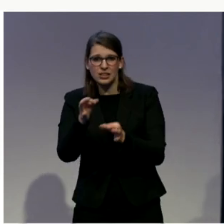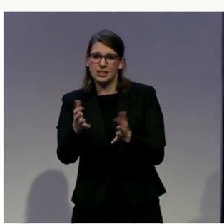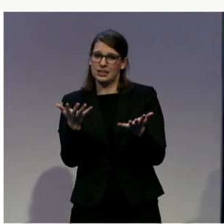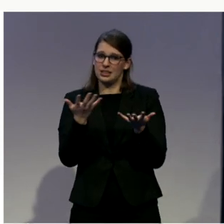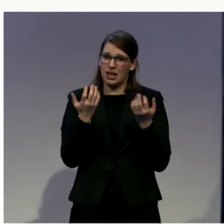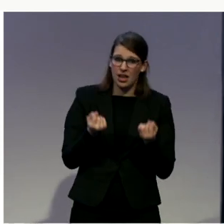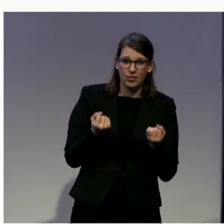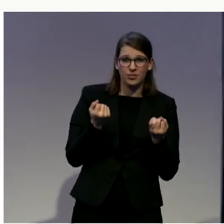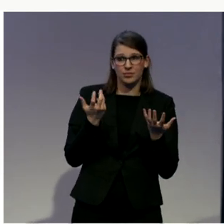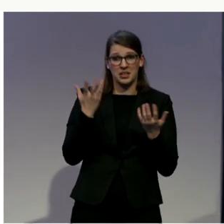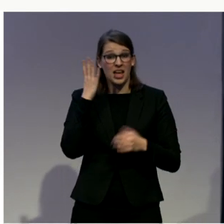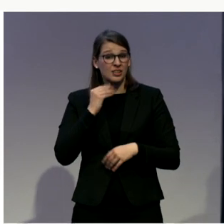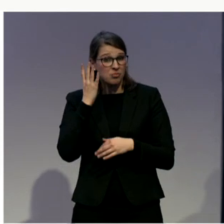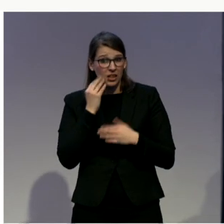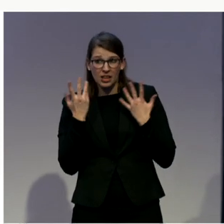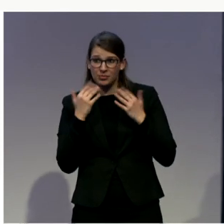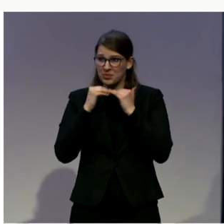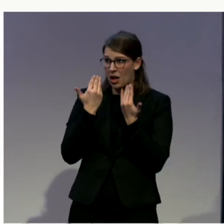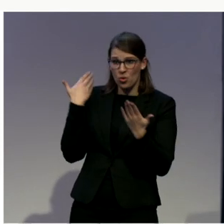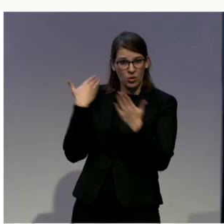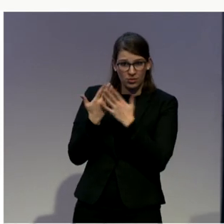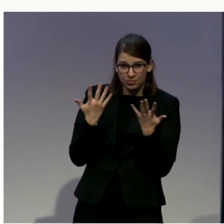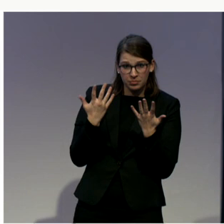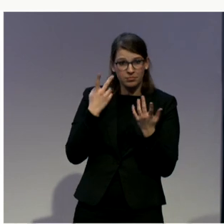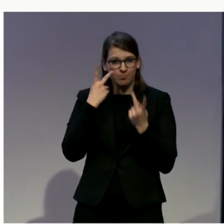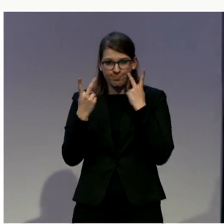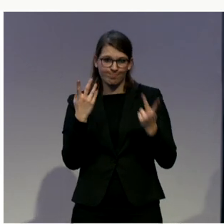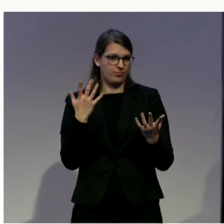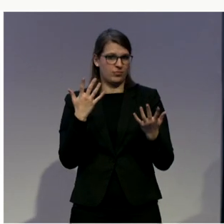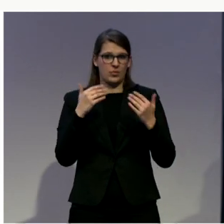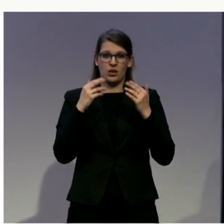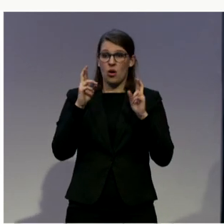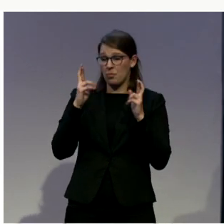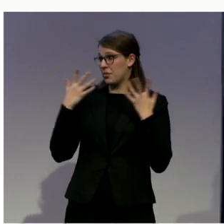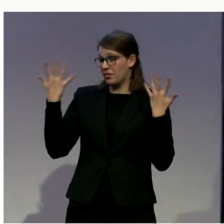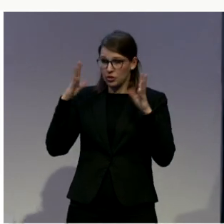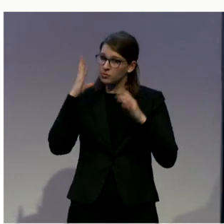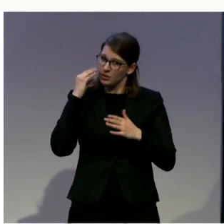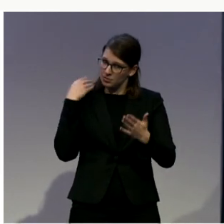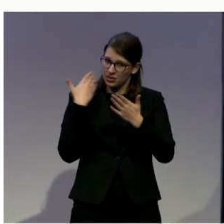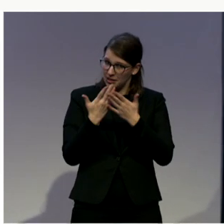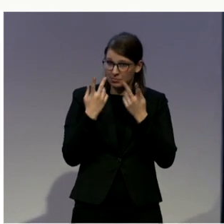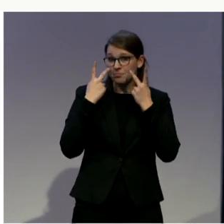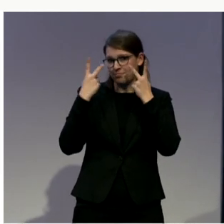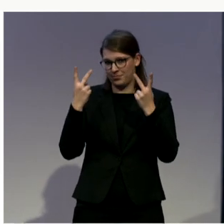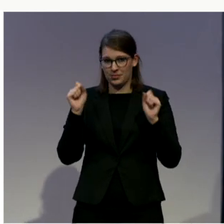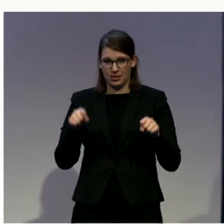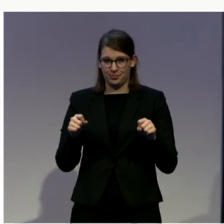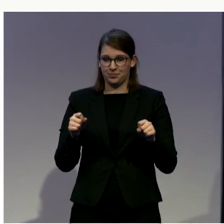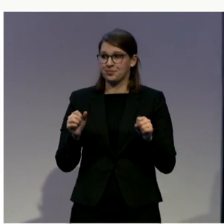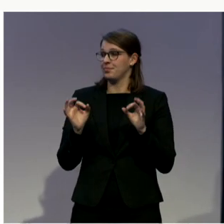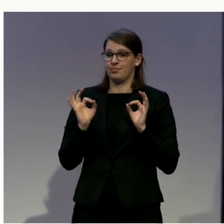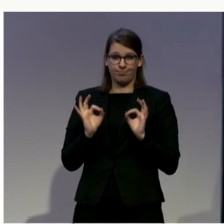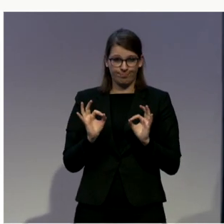you each go home with something today. So to start off our presentations, um,